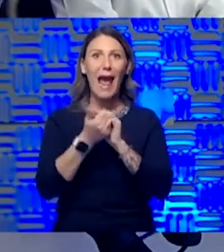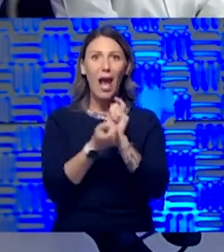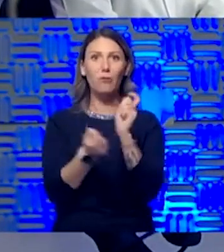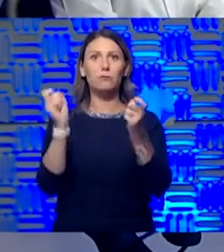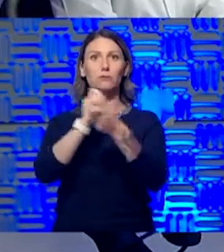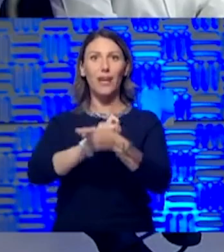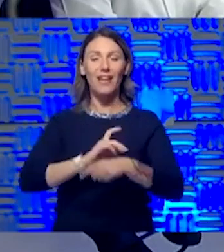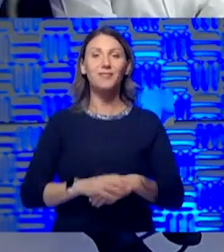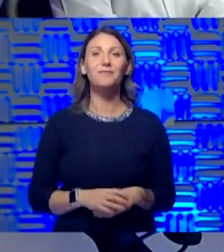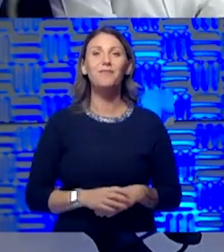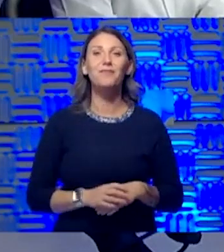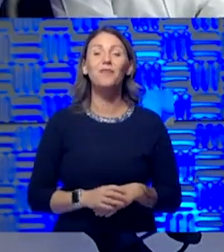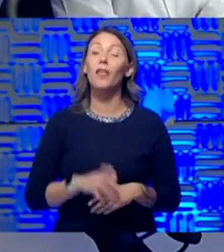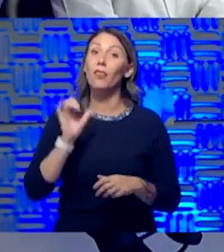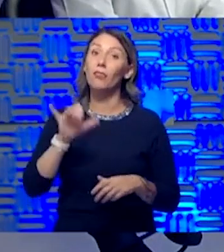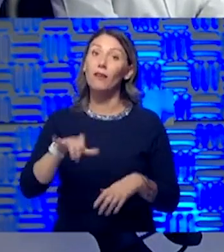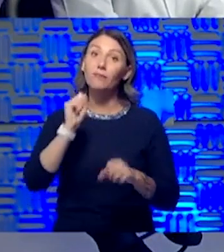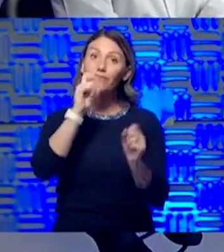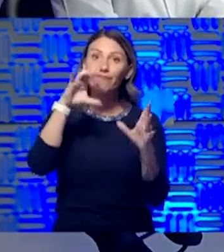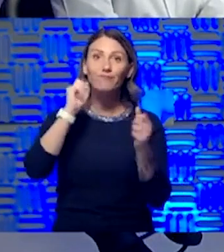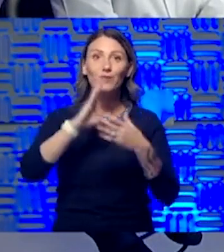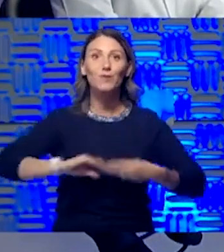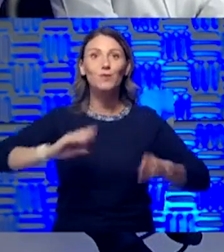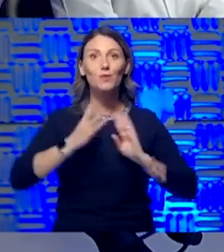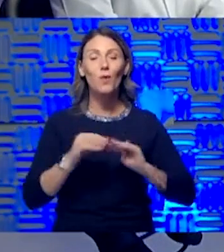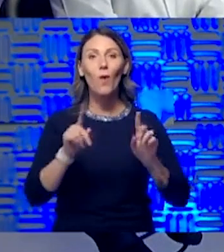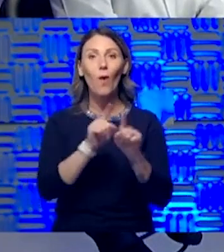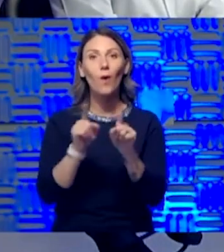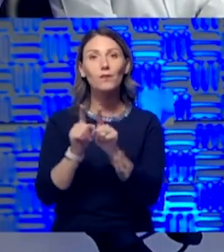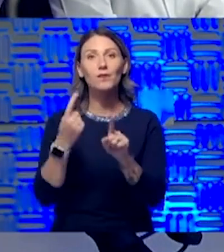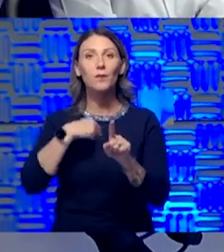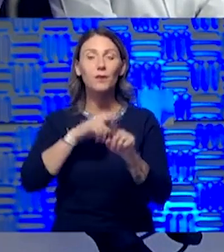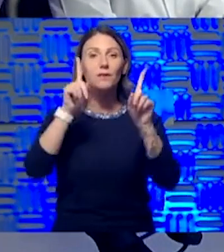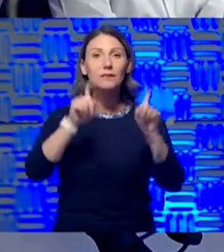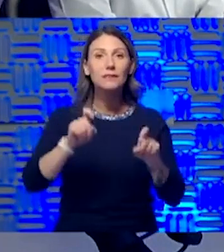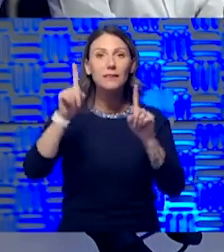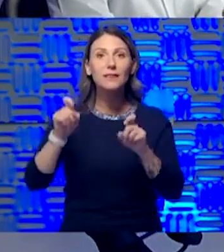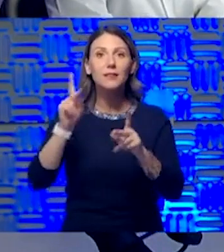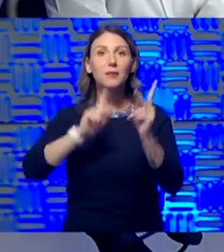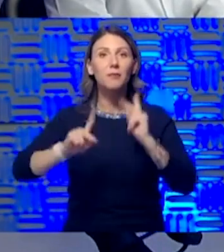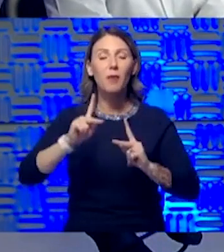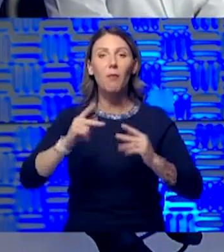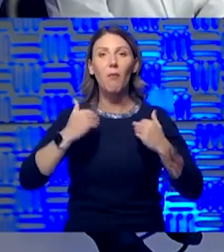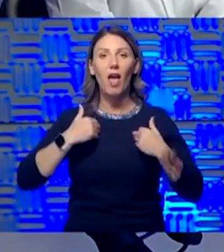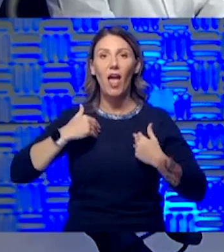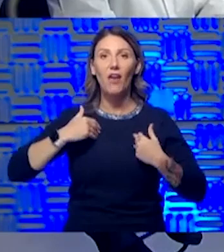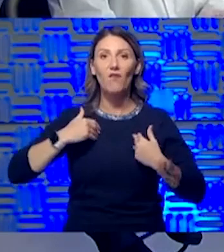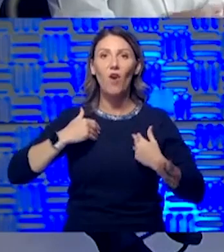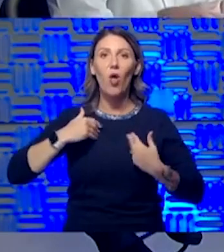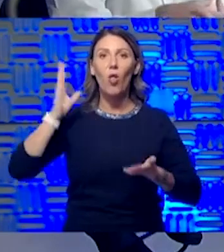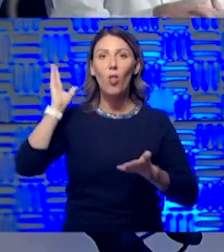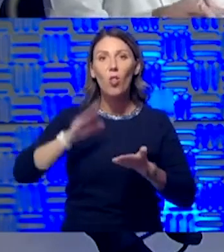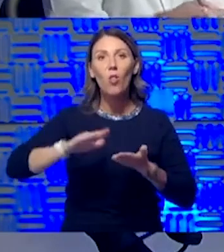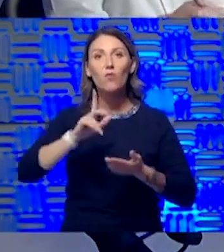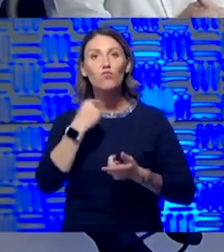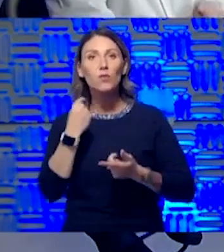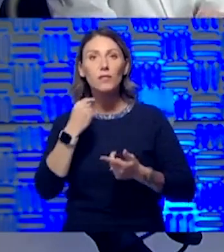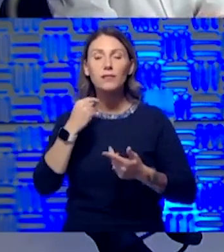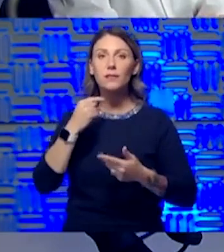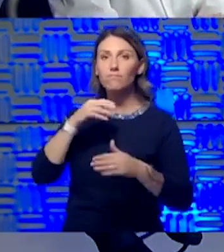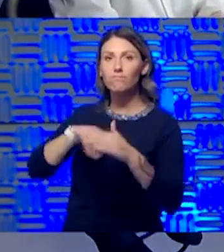that has been a remarkable story. And we've tested people who we think have a low risk of being admitted to the hospital